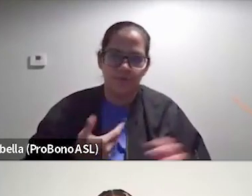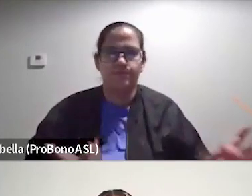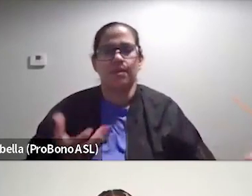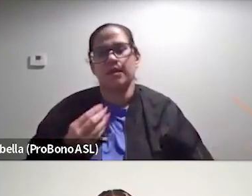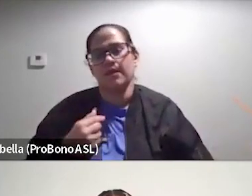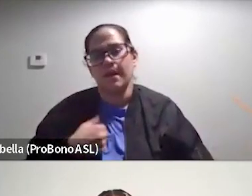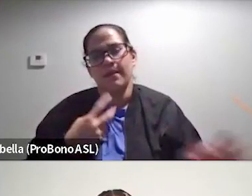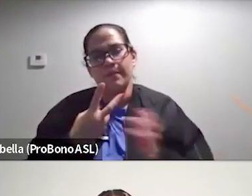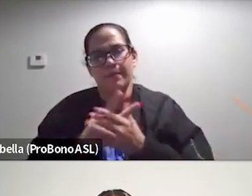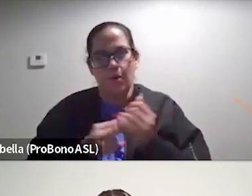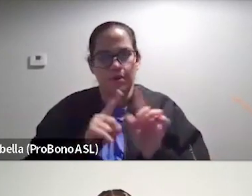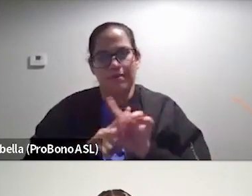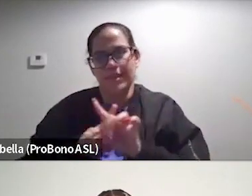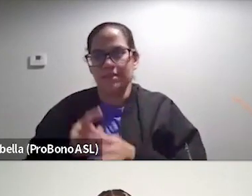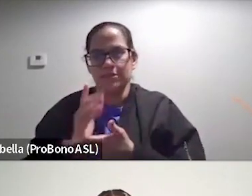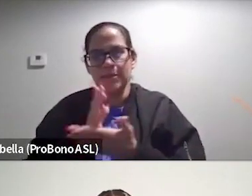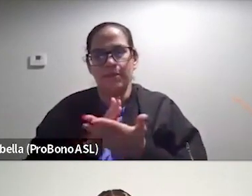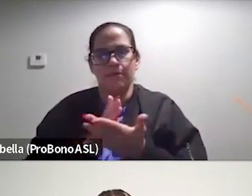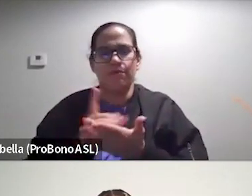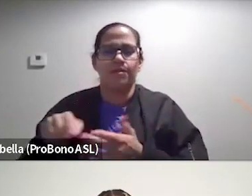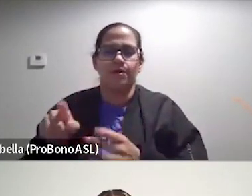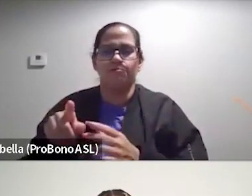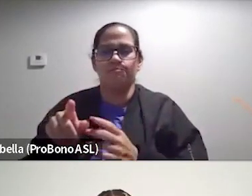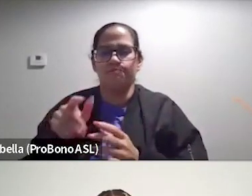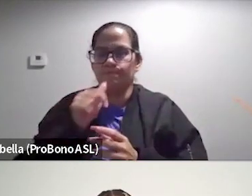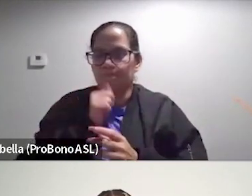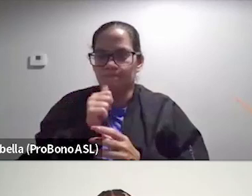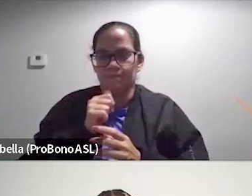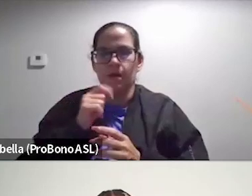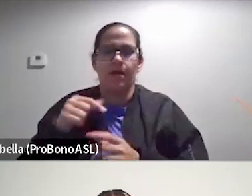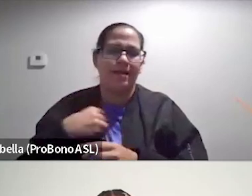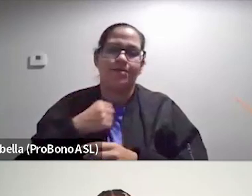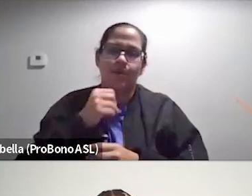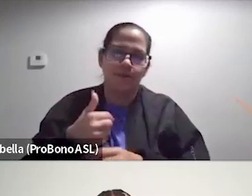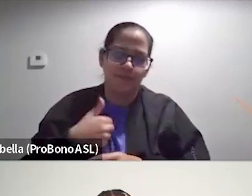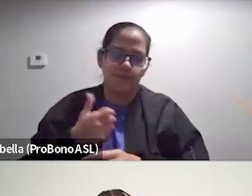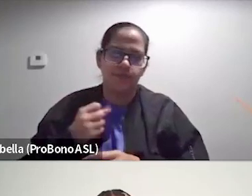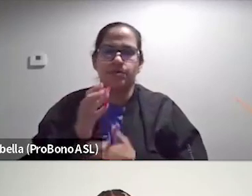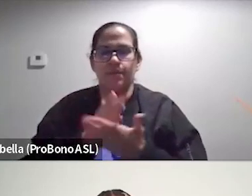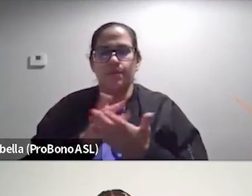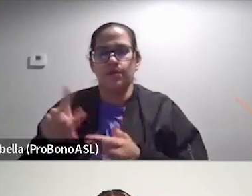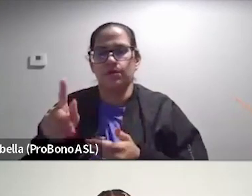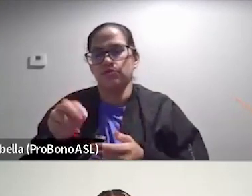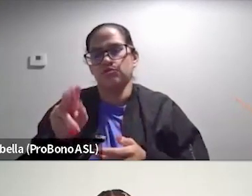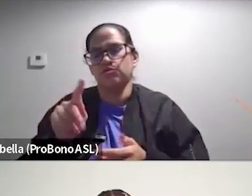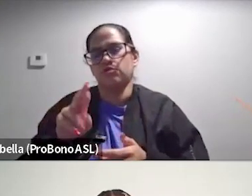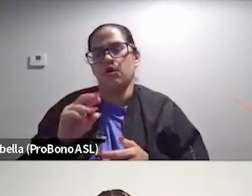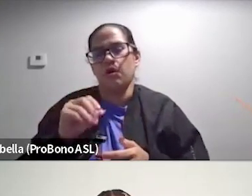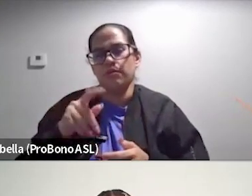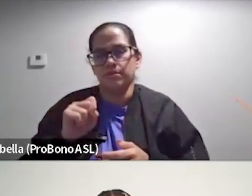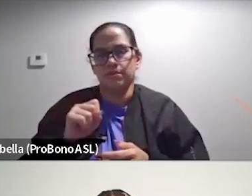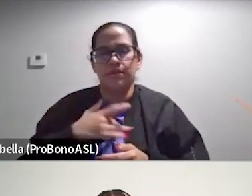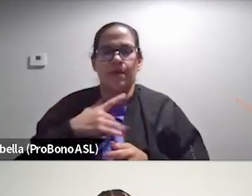and I both lean into some of the tropes and I don't. Um, and some of the tropes feel affirming